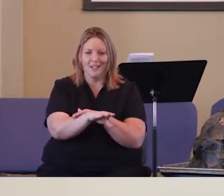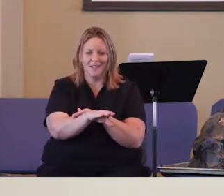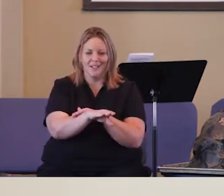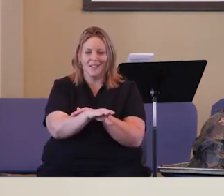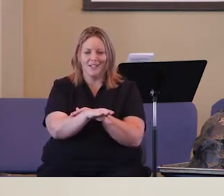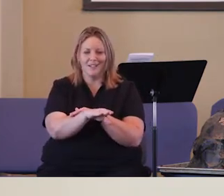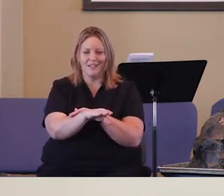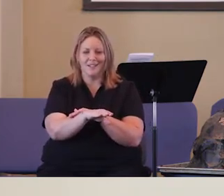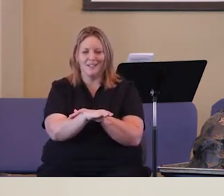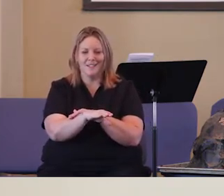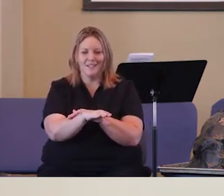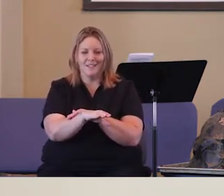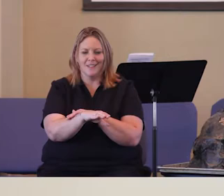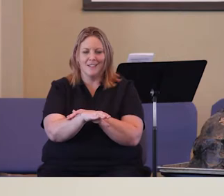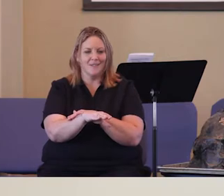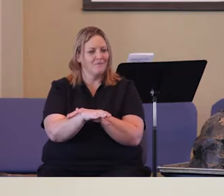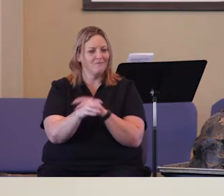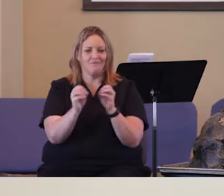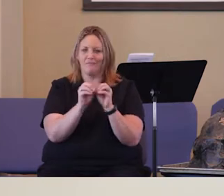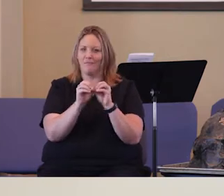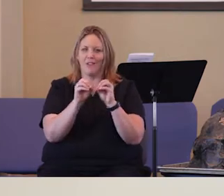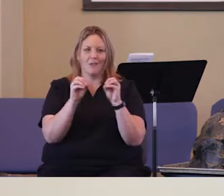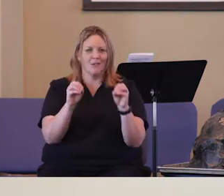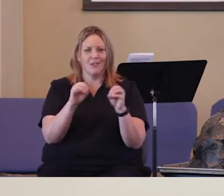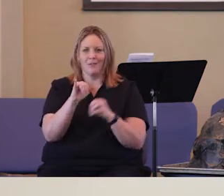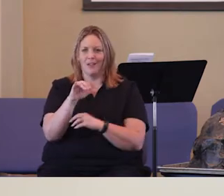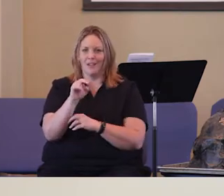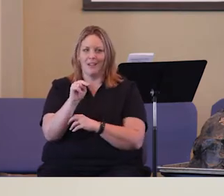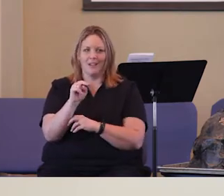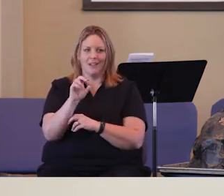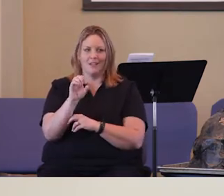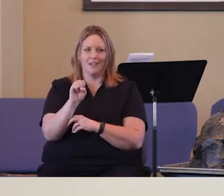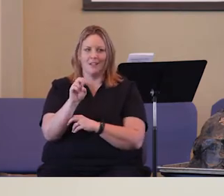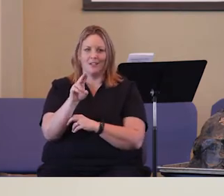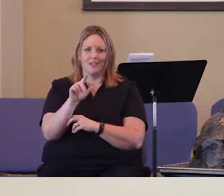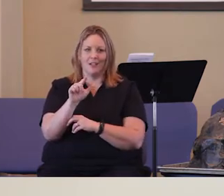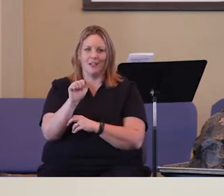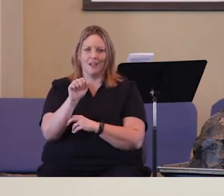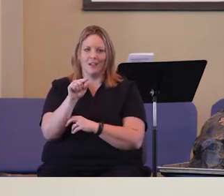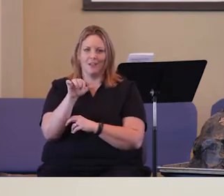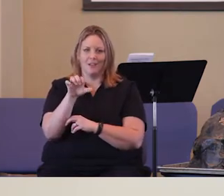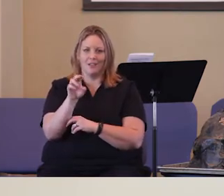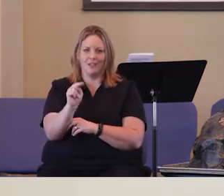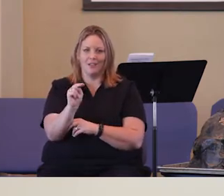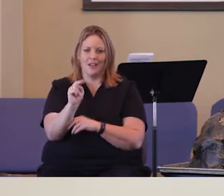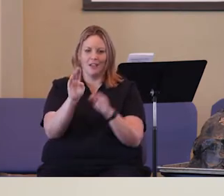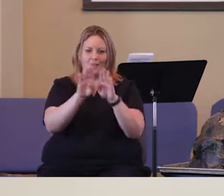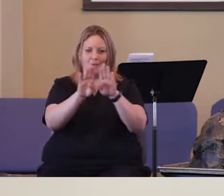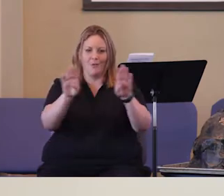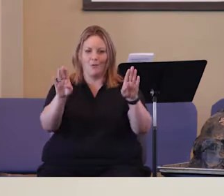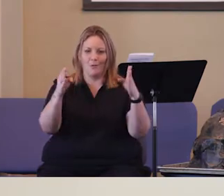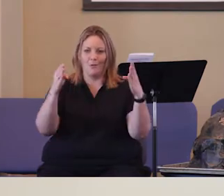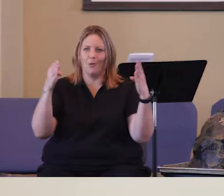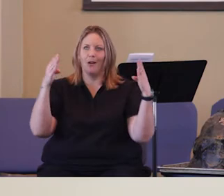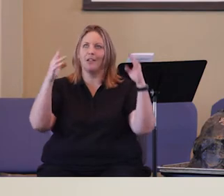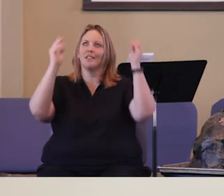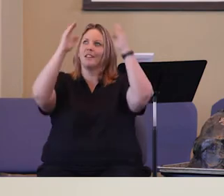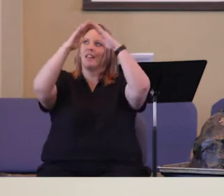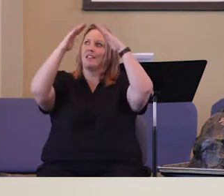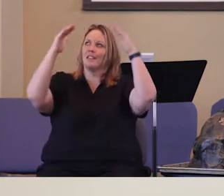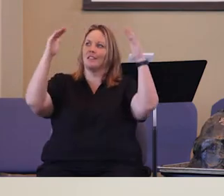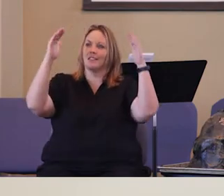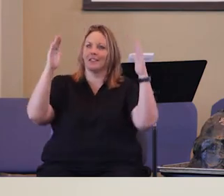And when I first moved in, when we first moved in there, there was no insulation in the walls. No insulation in the ceiling.